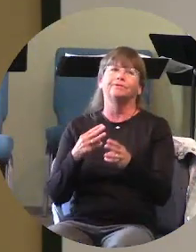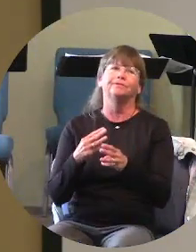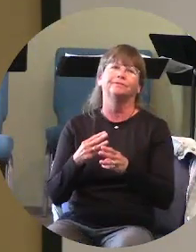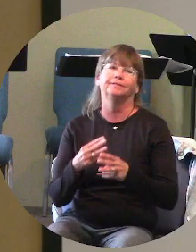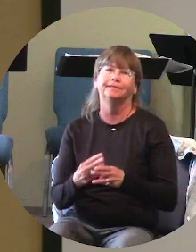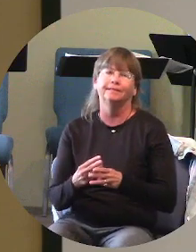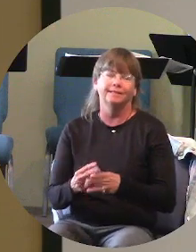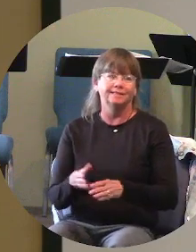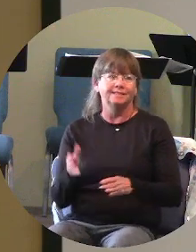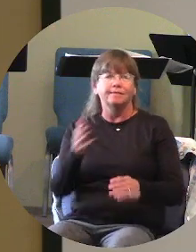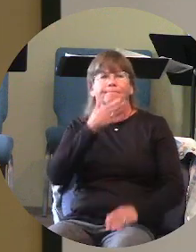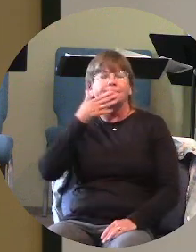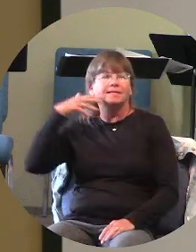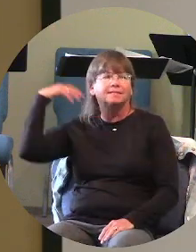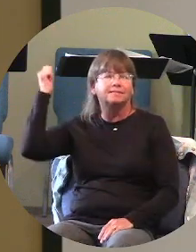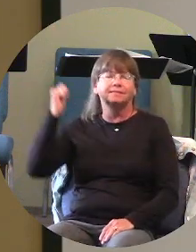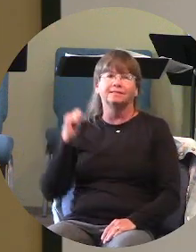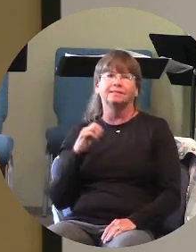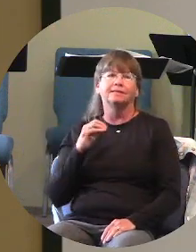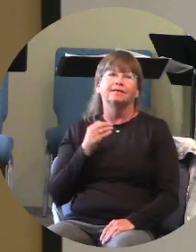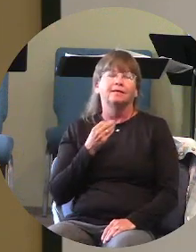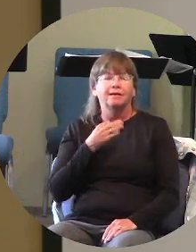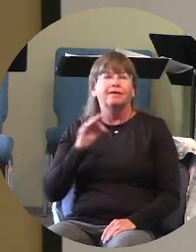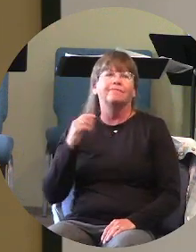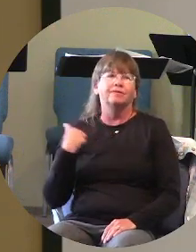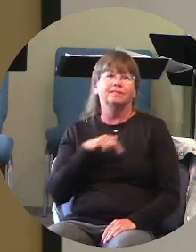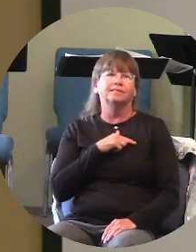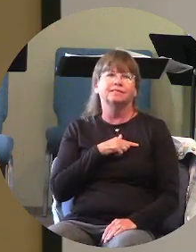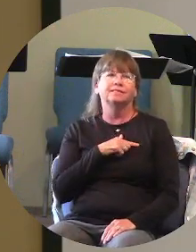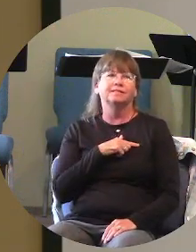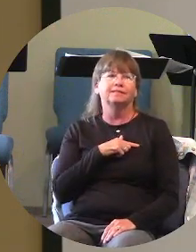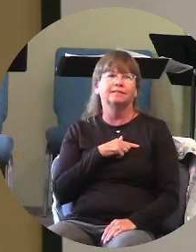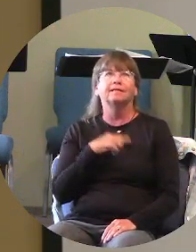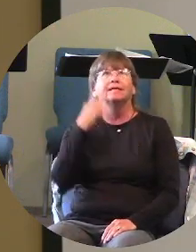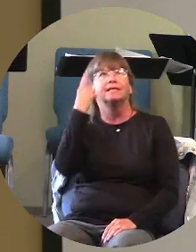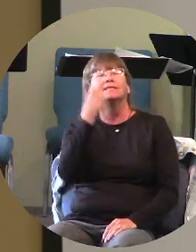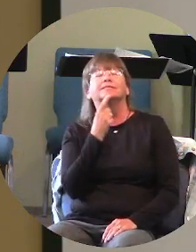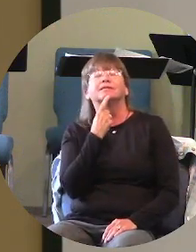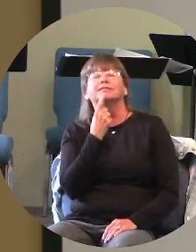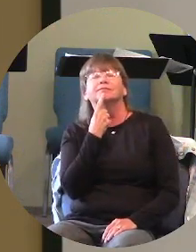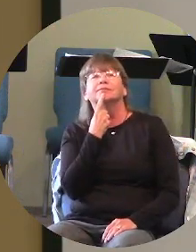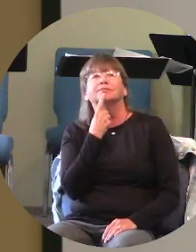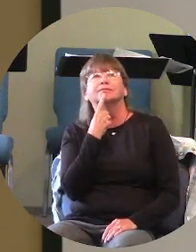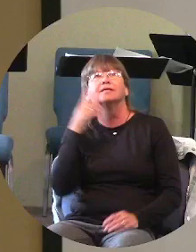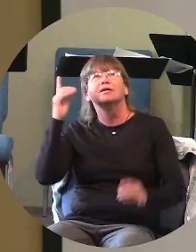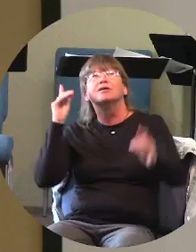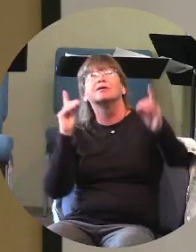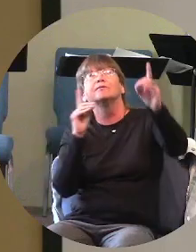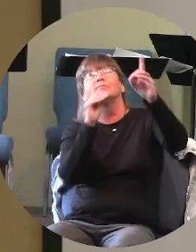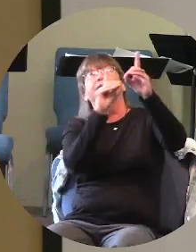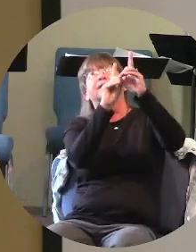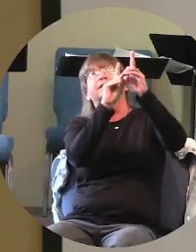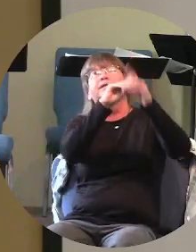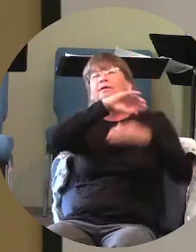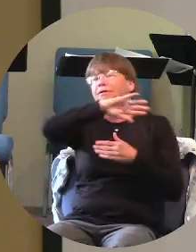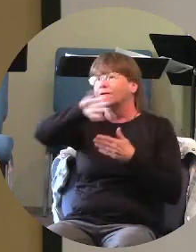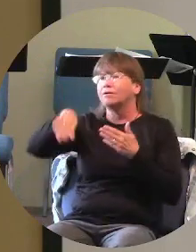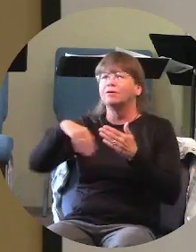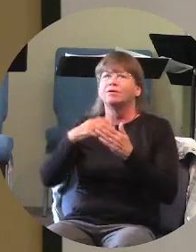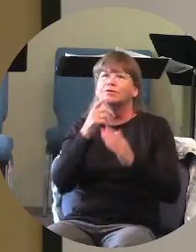but he says come to me all who are weary and i will give you